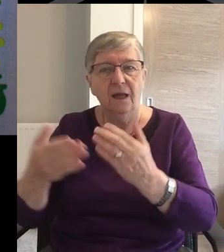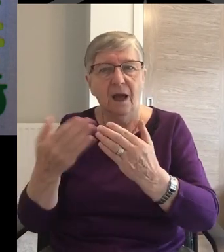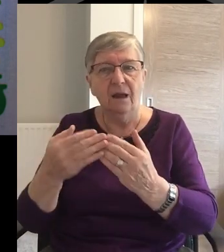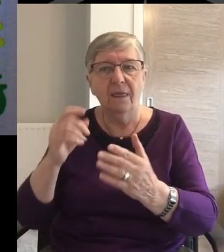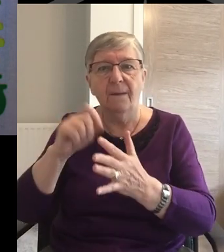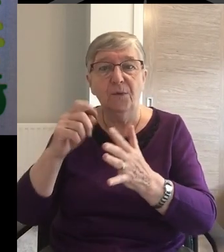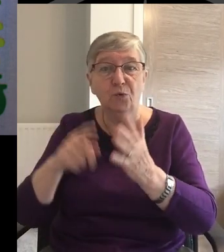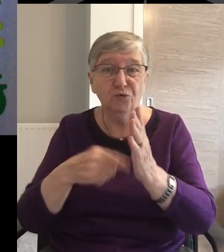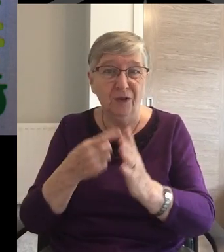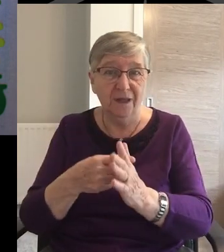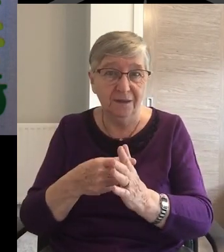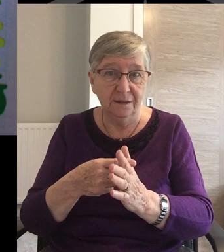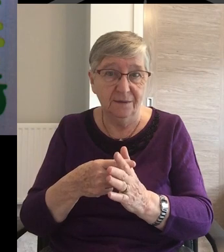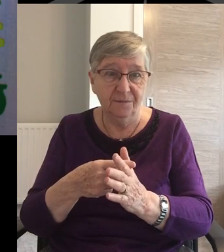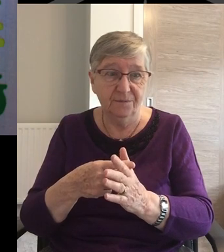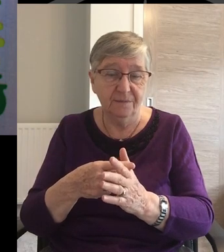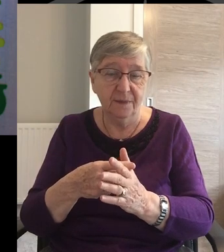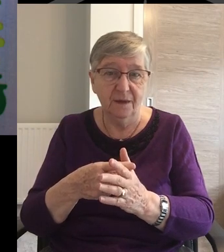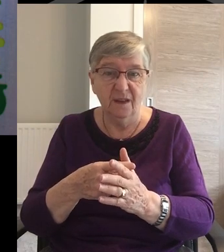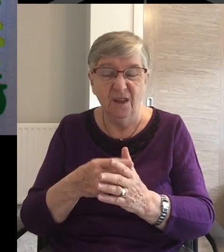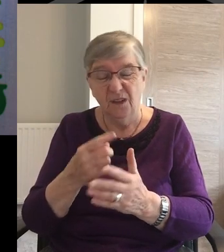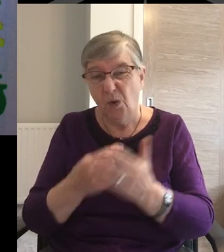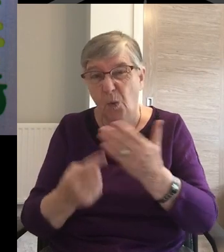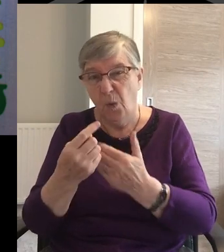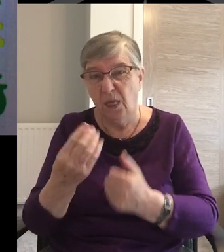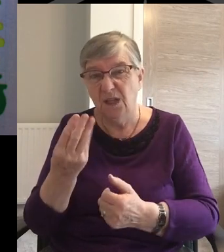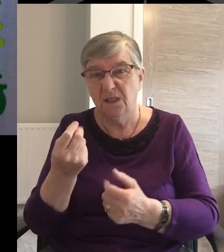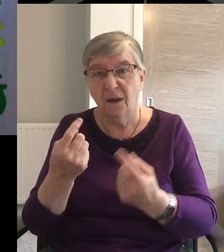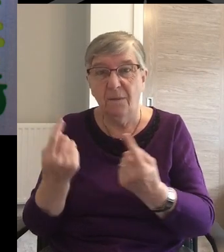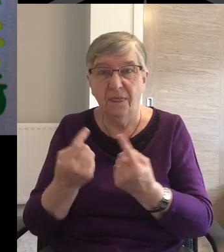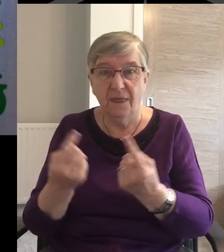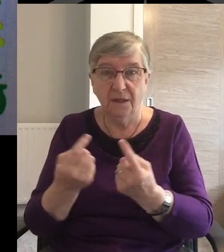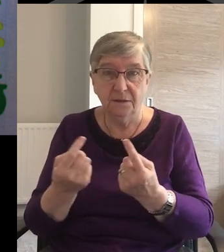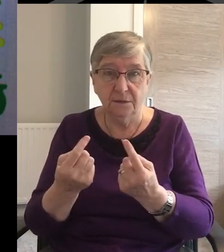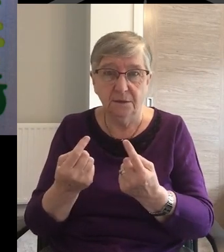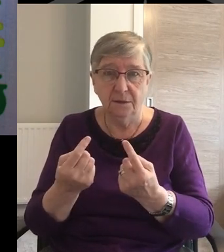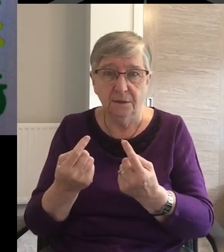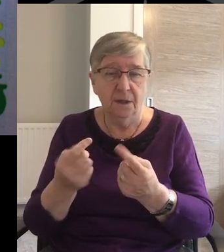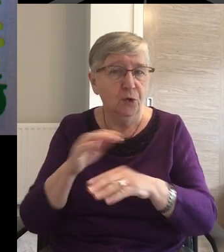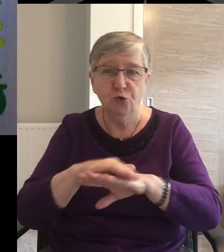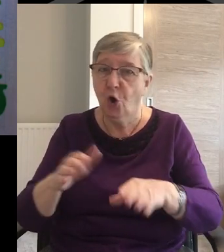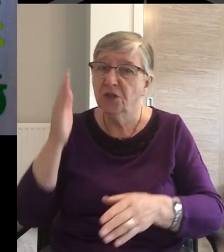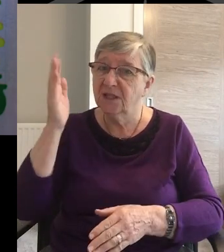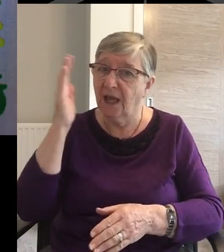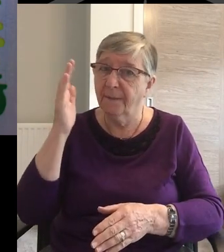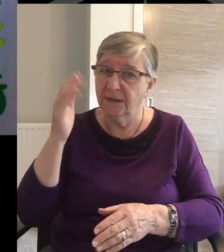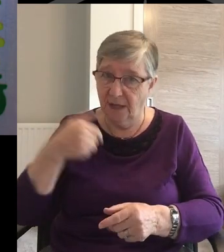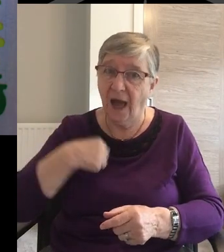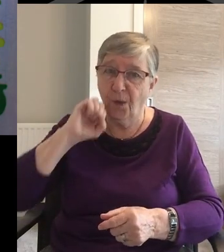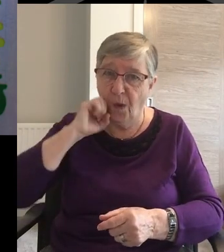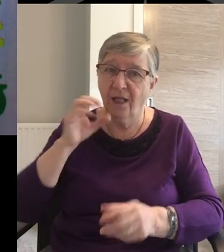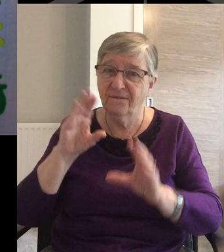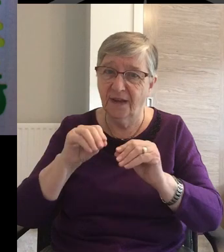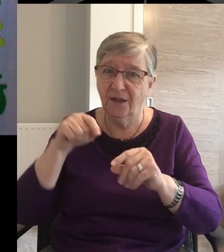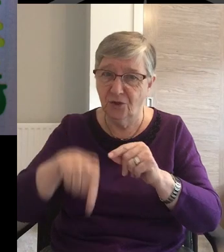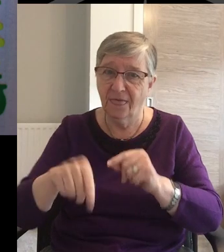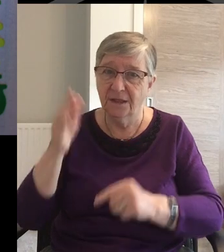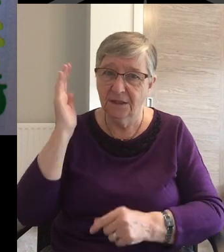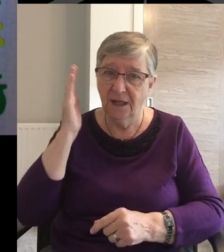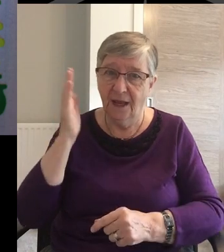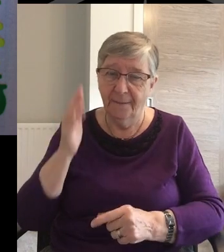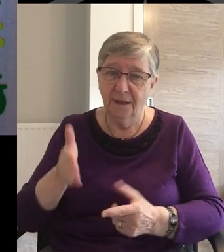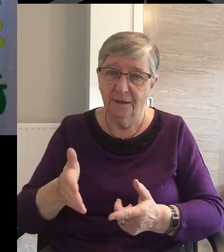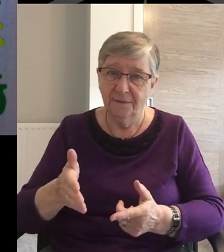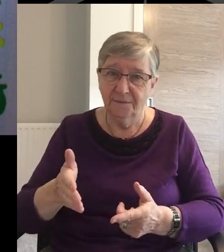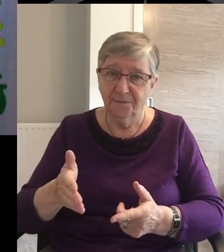Fortunately, it only supplies to some things Not services and sermons Sorry, but this is not as